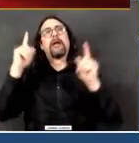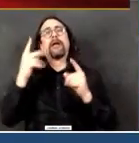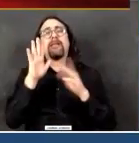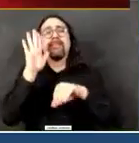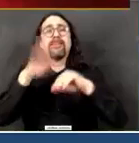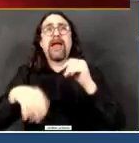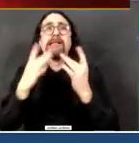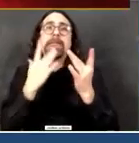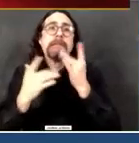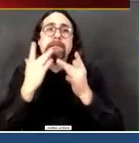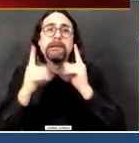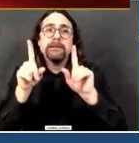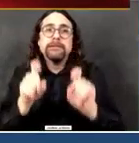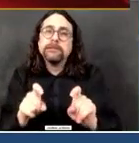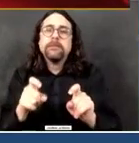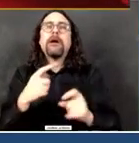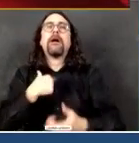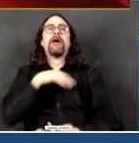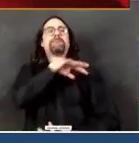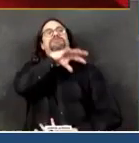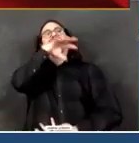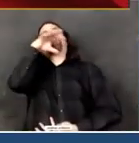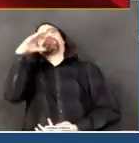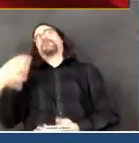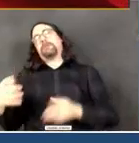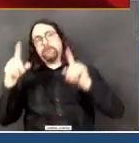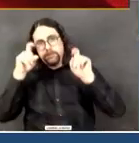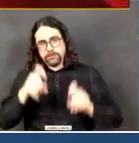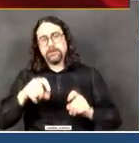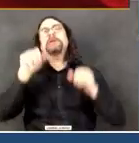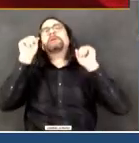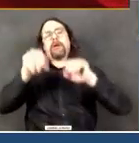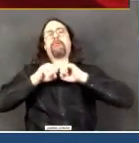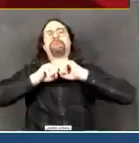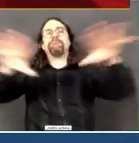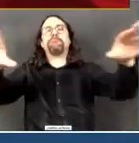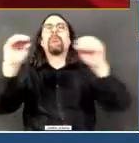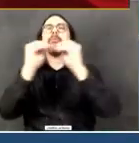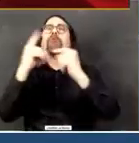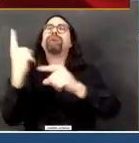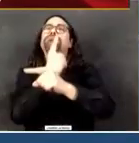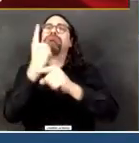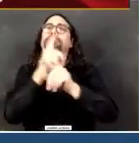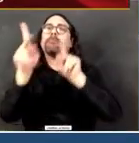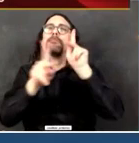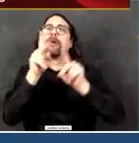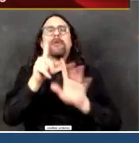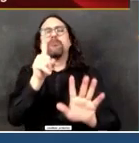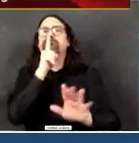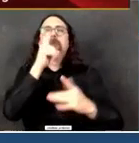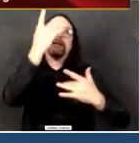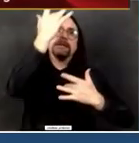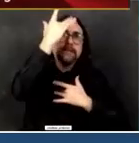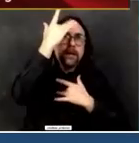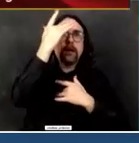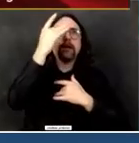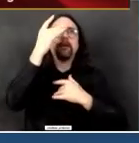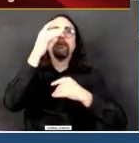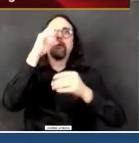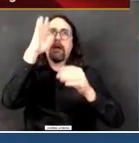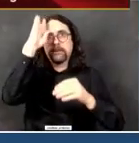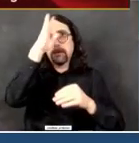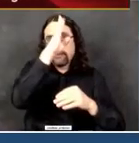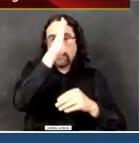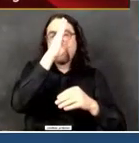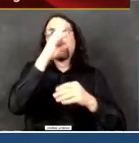every time I say the word testing that it is contingent upon getting the supply we need. This is something